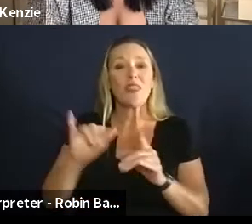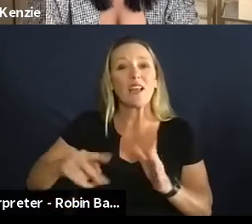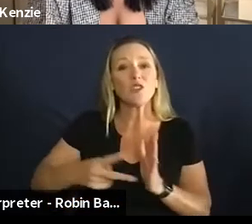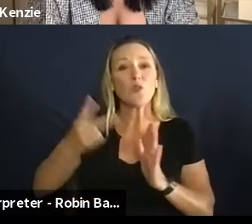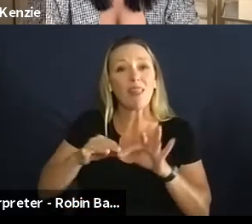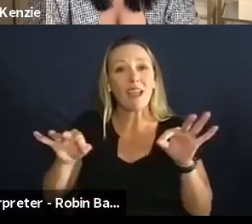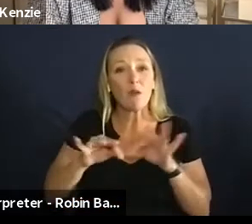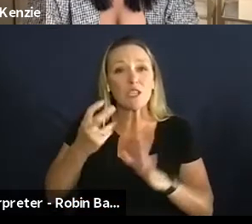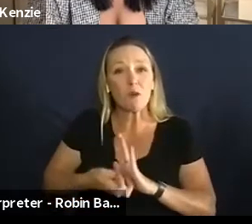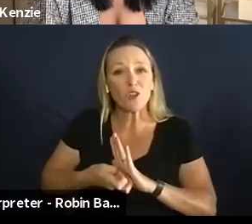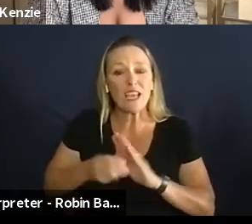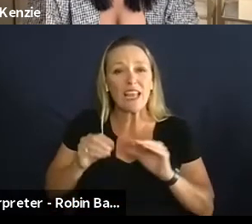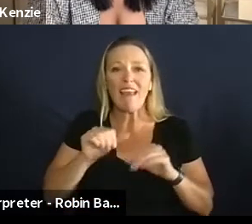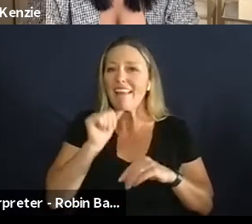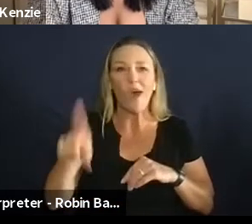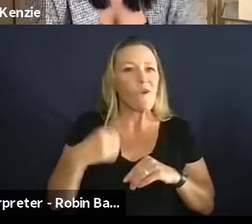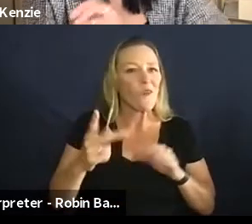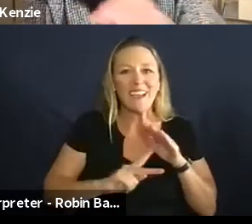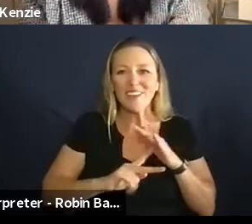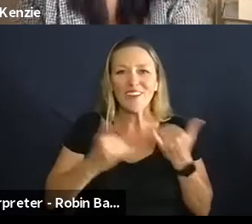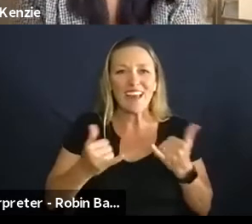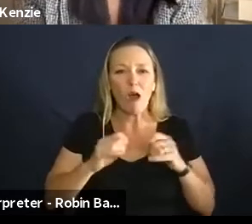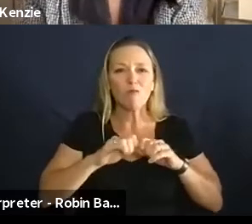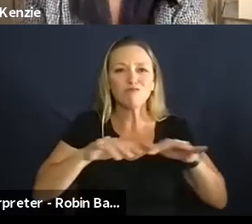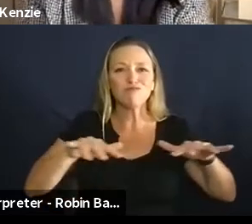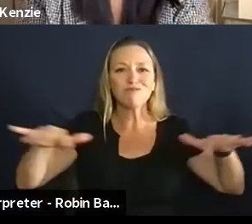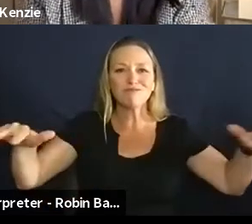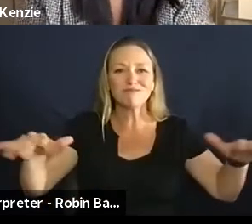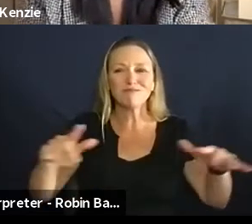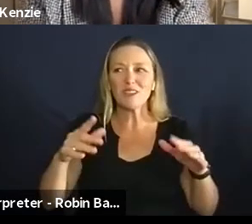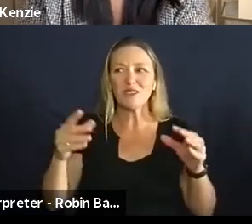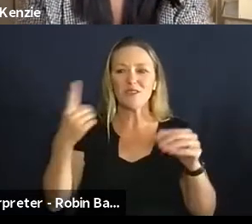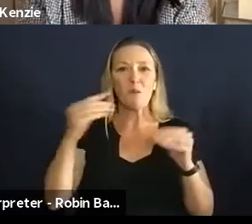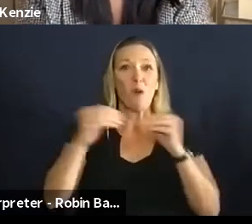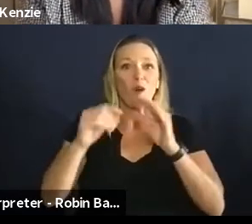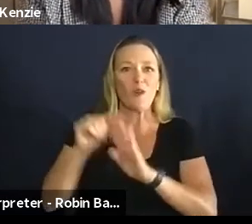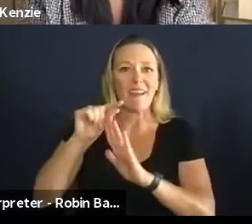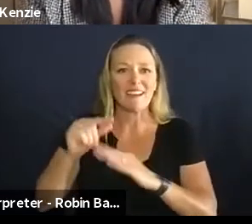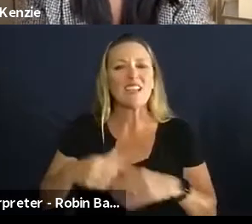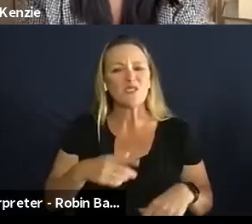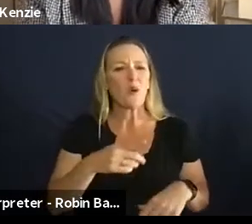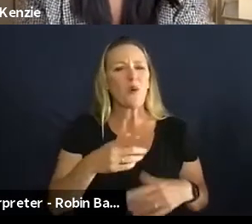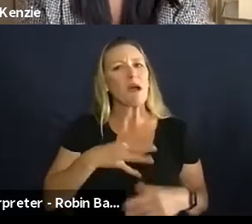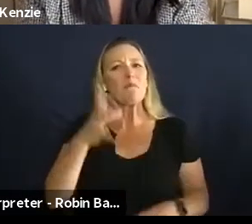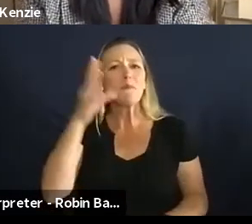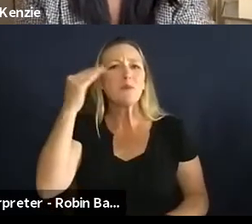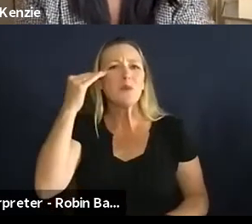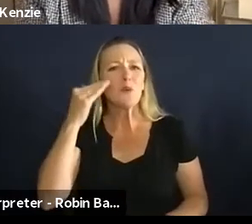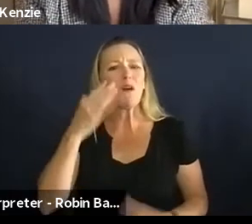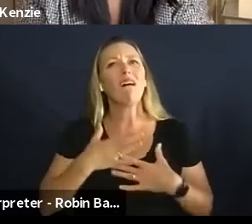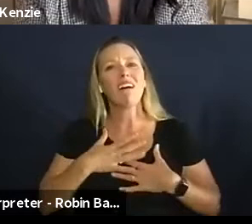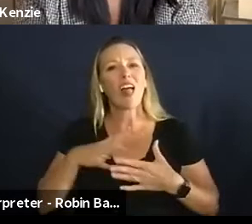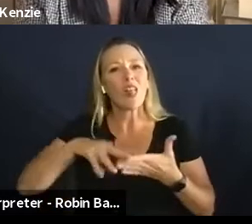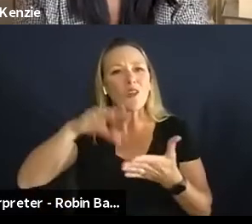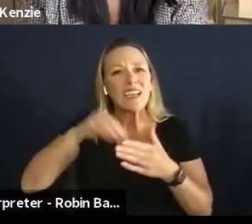really because she knows that you know that's it's giving everyone a gift to have an additional language not only learning in your own language but then to go through